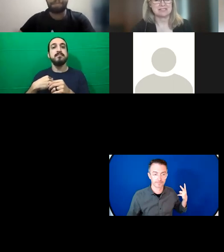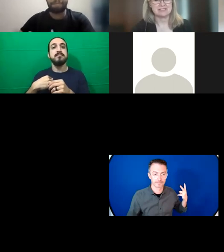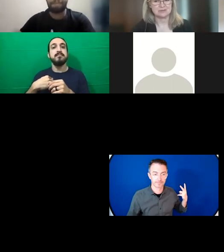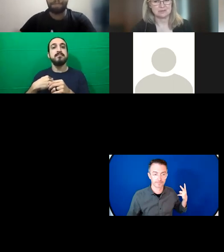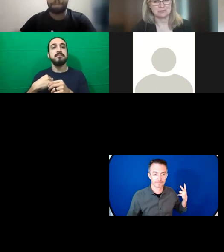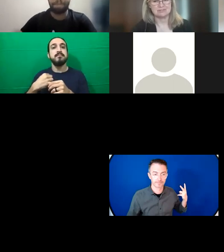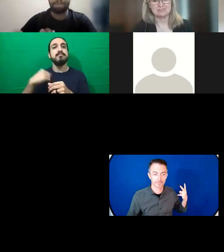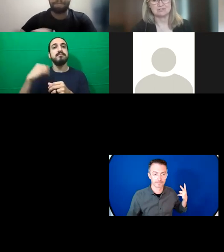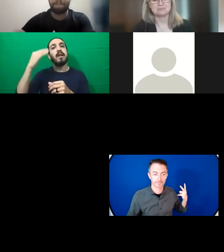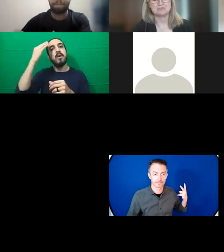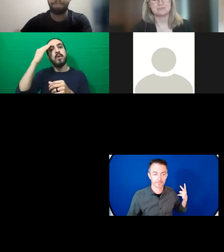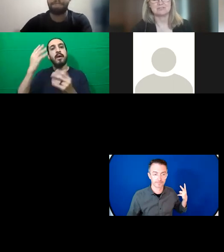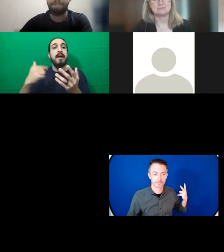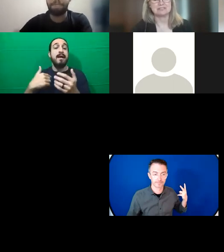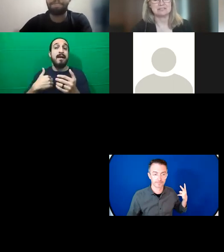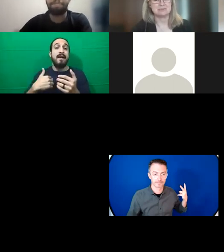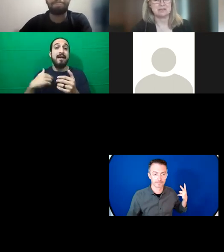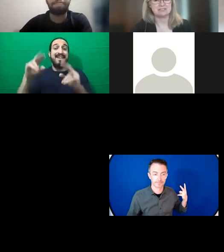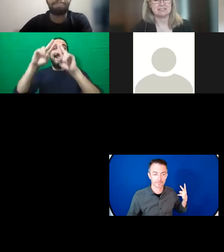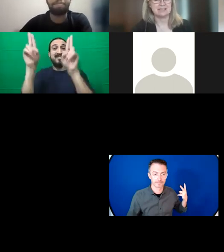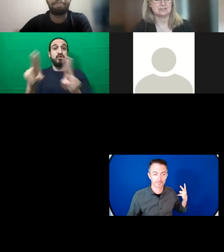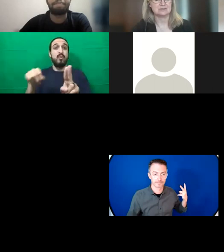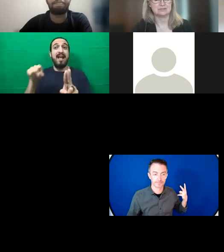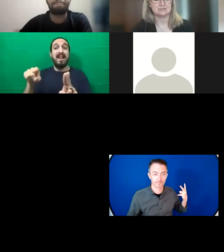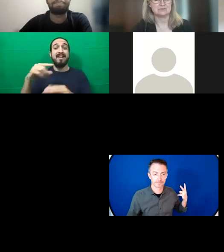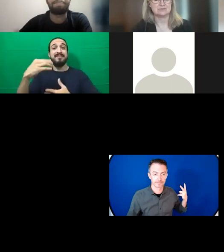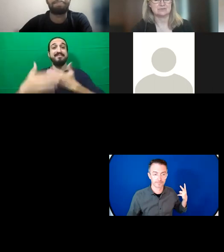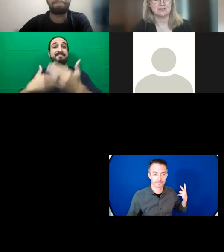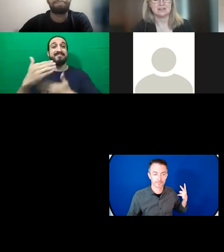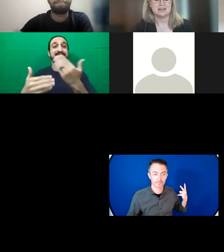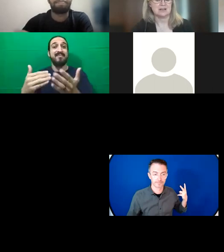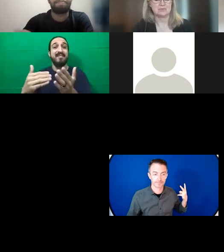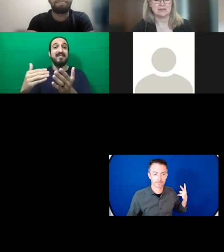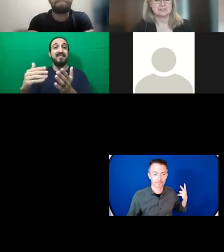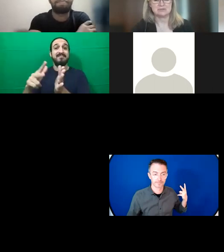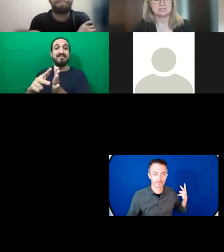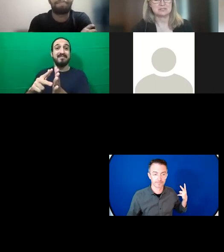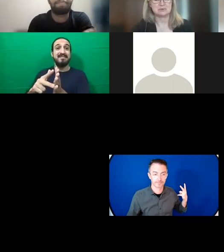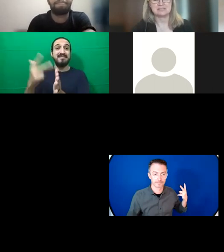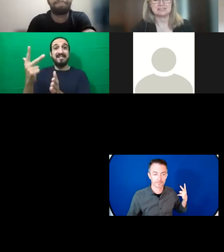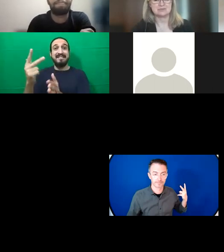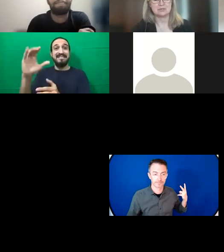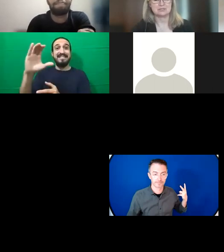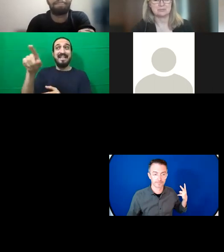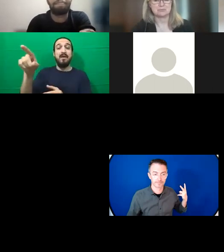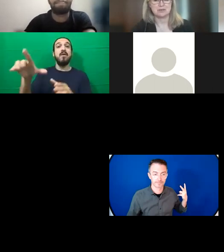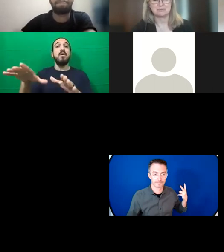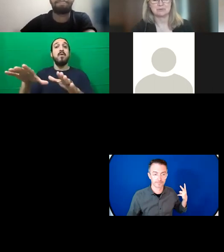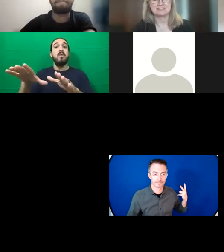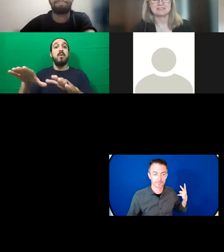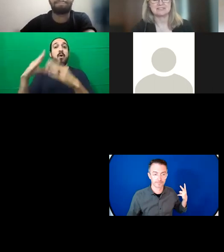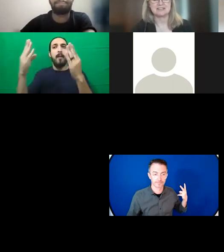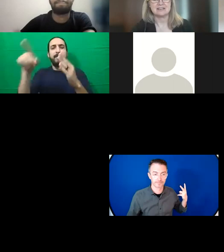process is open to observers to participate and that includes through we have submissions processes and workshop